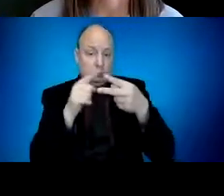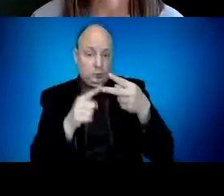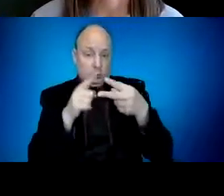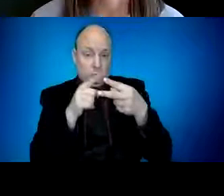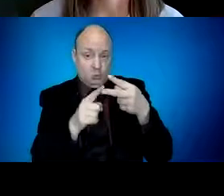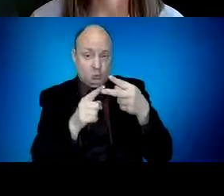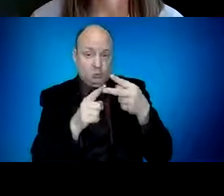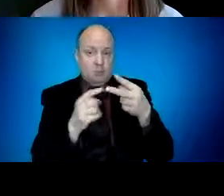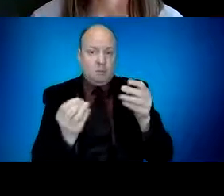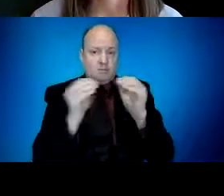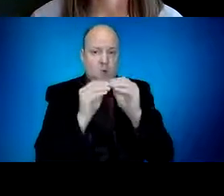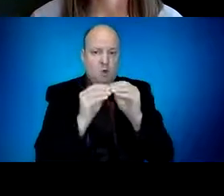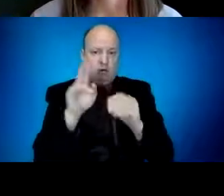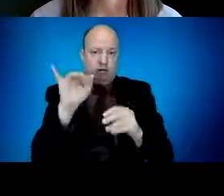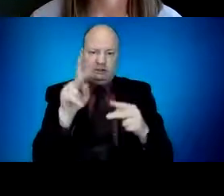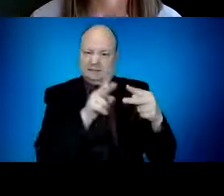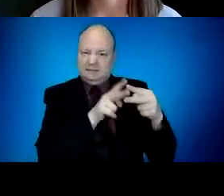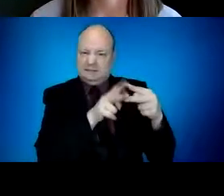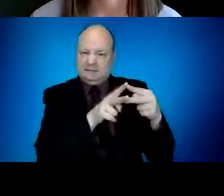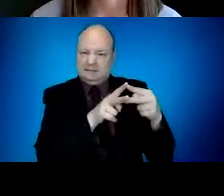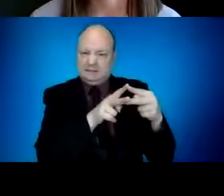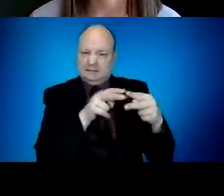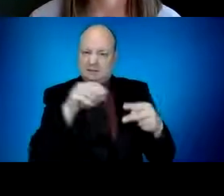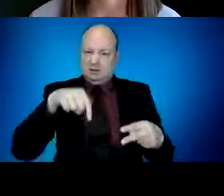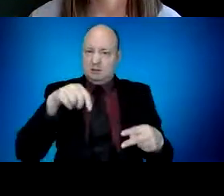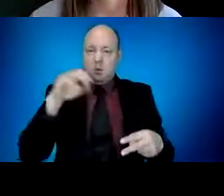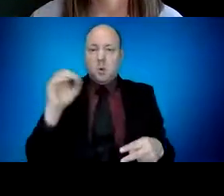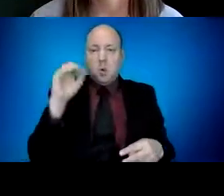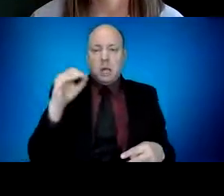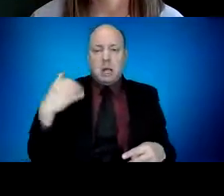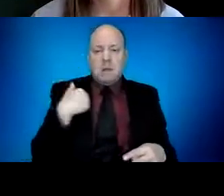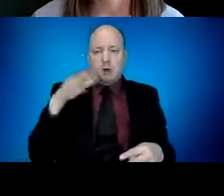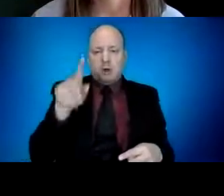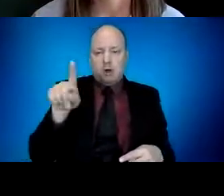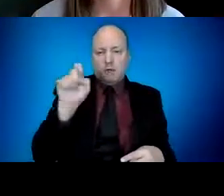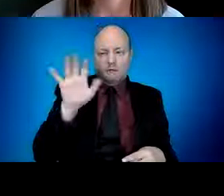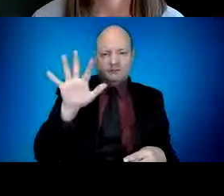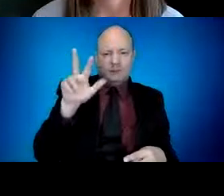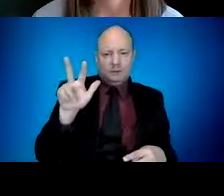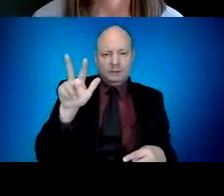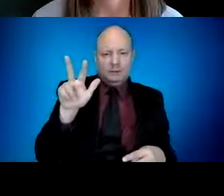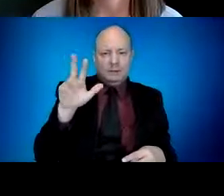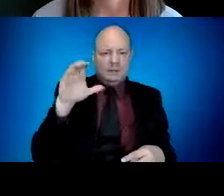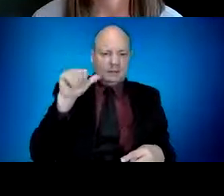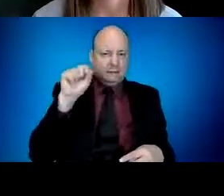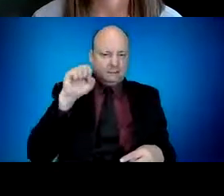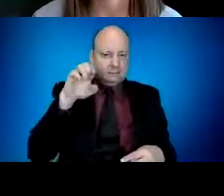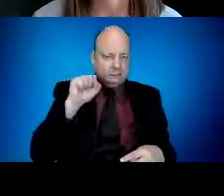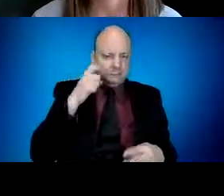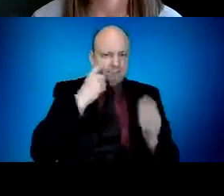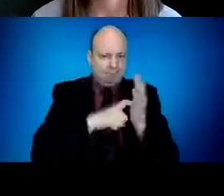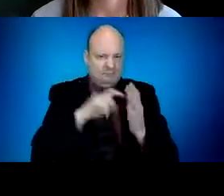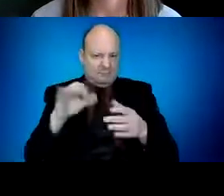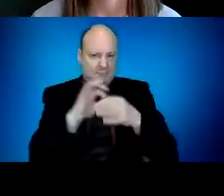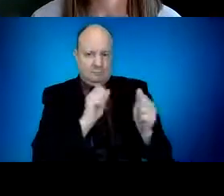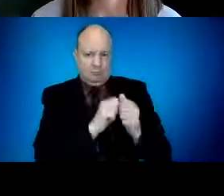19th case, another V.1.1.7 today. Based on our observations, we are confident that the existing vaccines